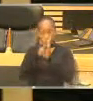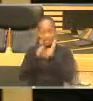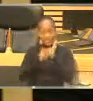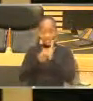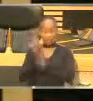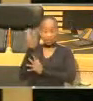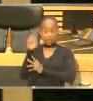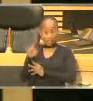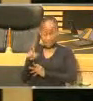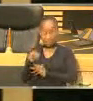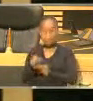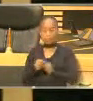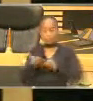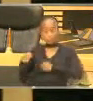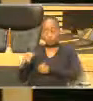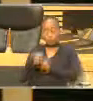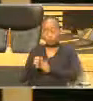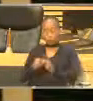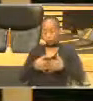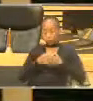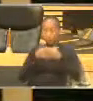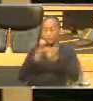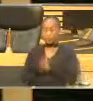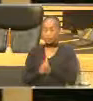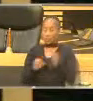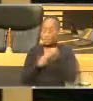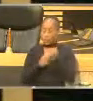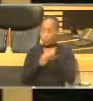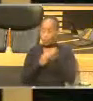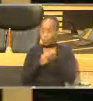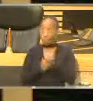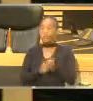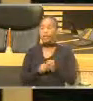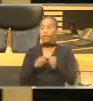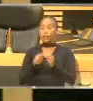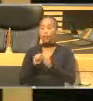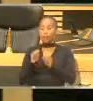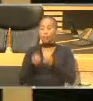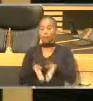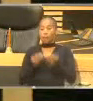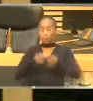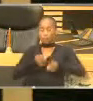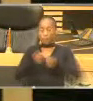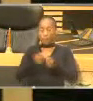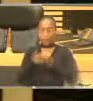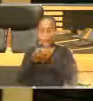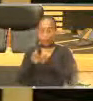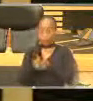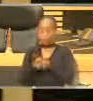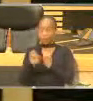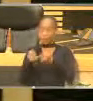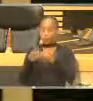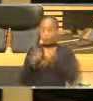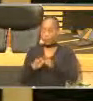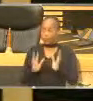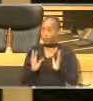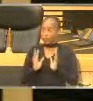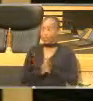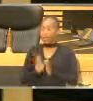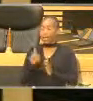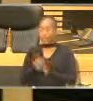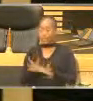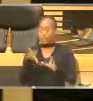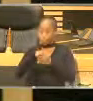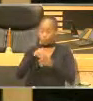crafted to support our economic rehabilitation and recovery plans that are aimed at contributing towards innovative and inclusive growing